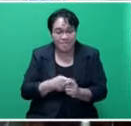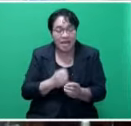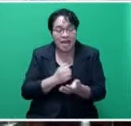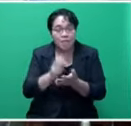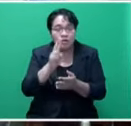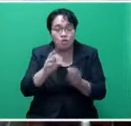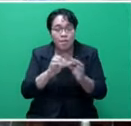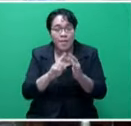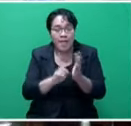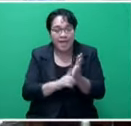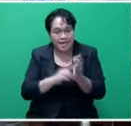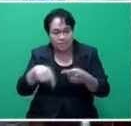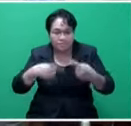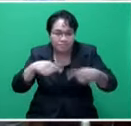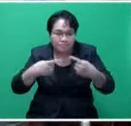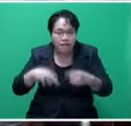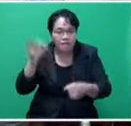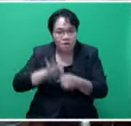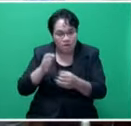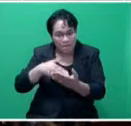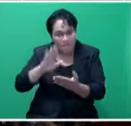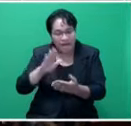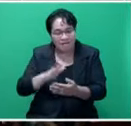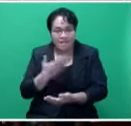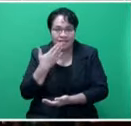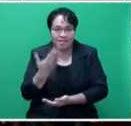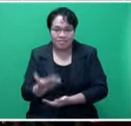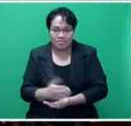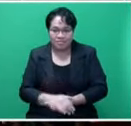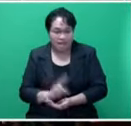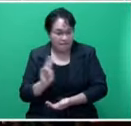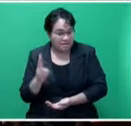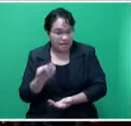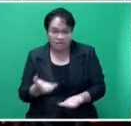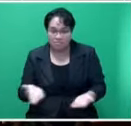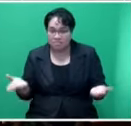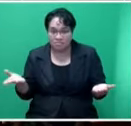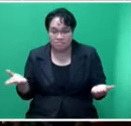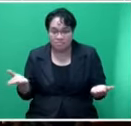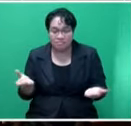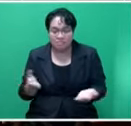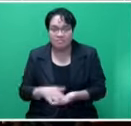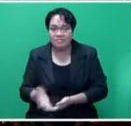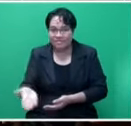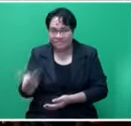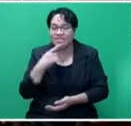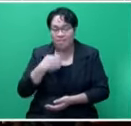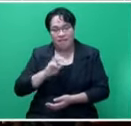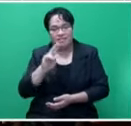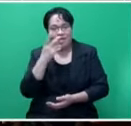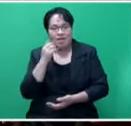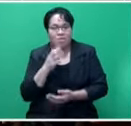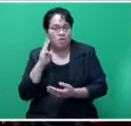2020 be debated, voted upon, and be passed. Thank you, sir. Is there a seconder? Mr. Speaker, sir, I beg to send